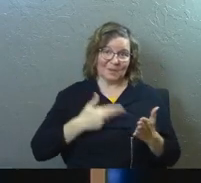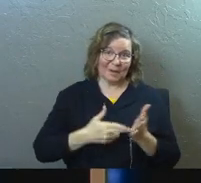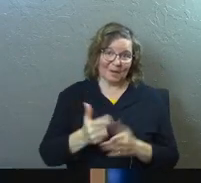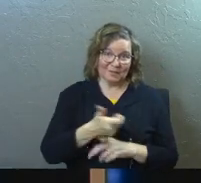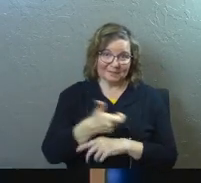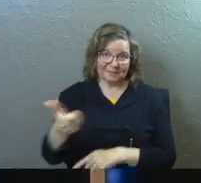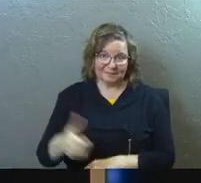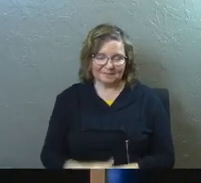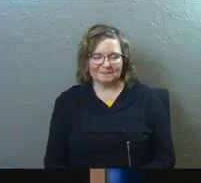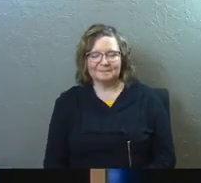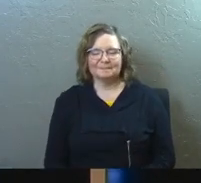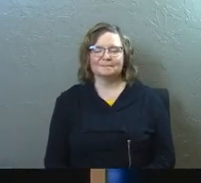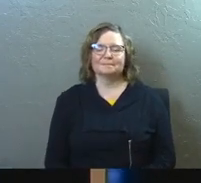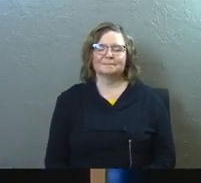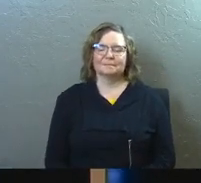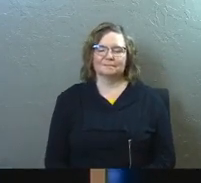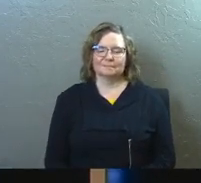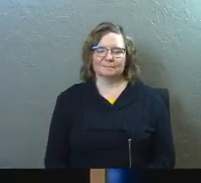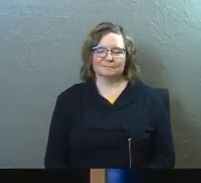honest with yourself.